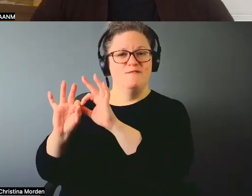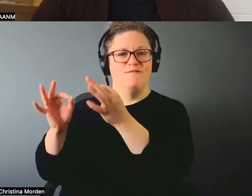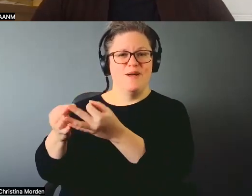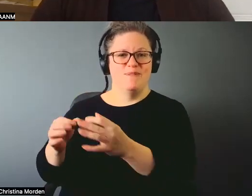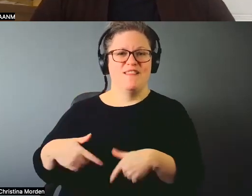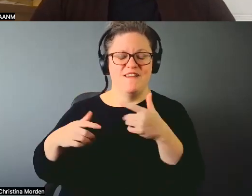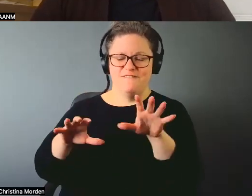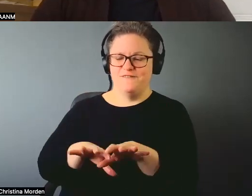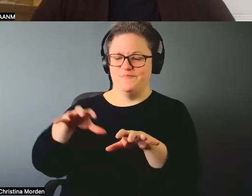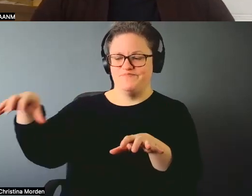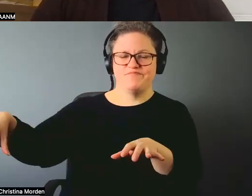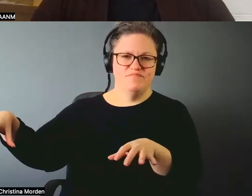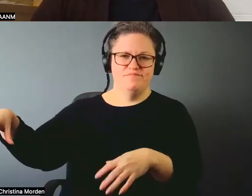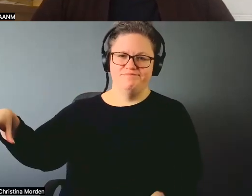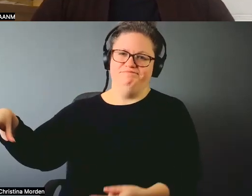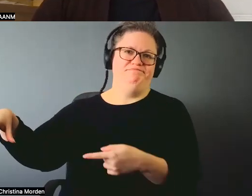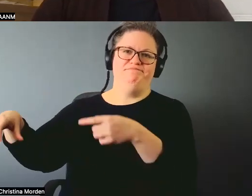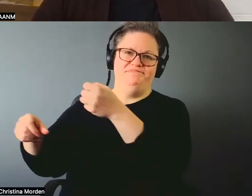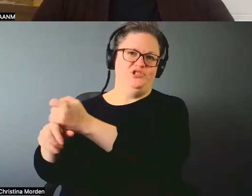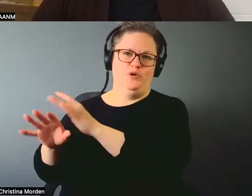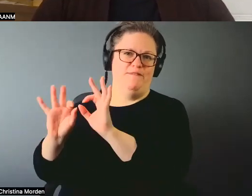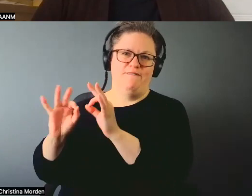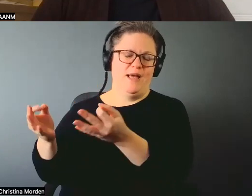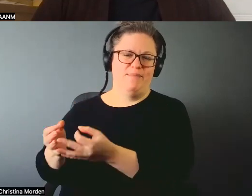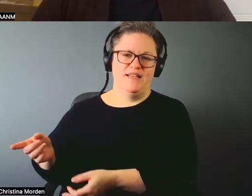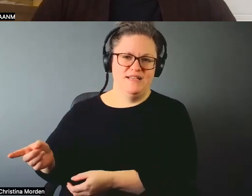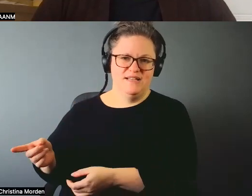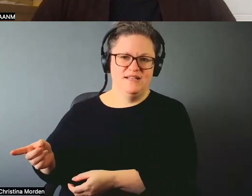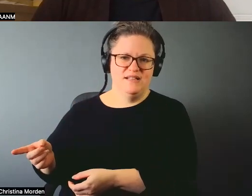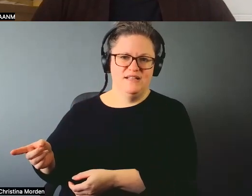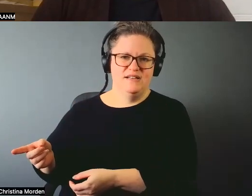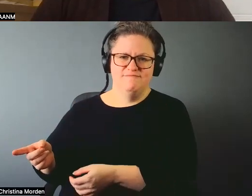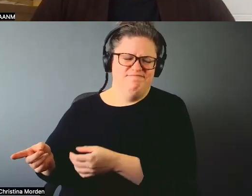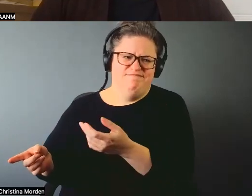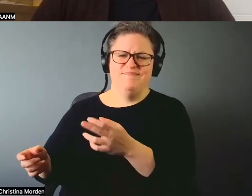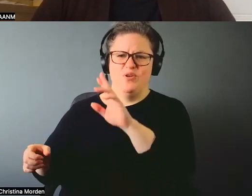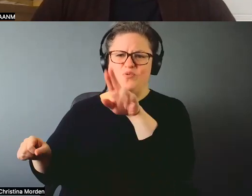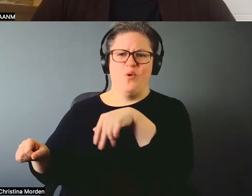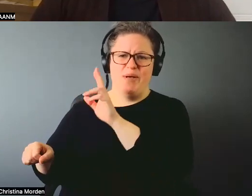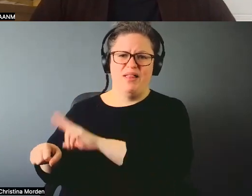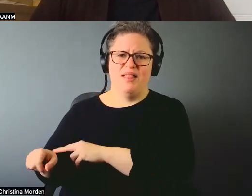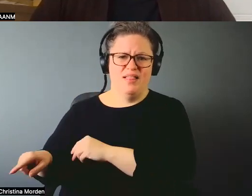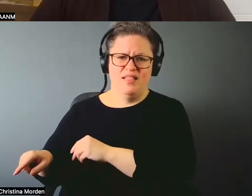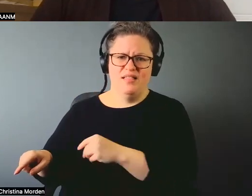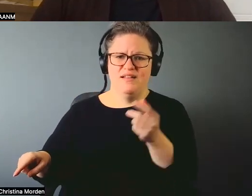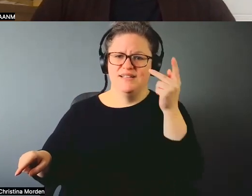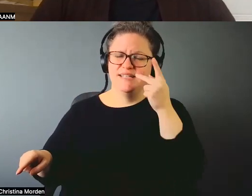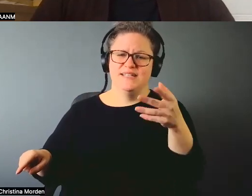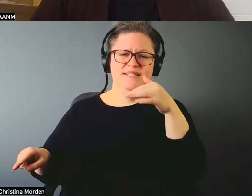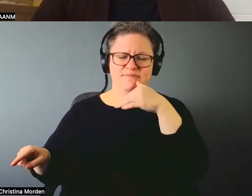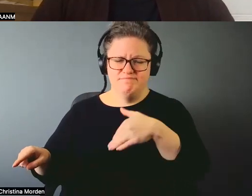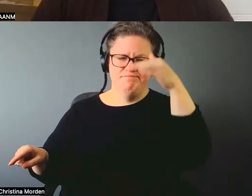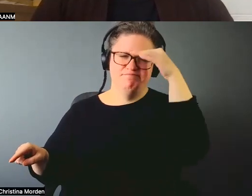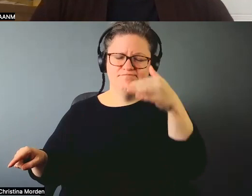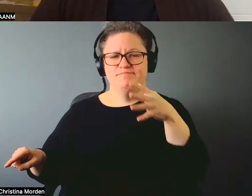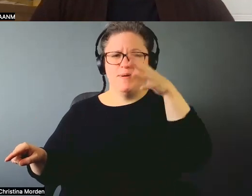us. And, oh my gosh, I would see them. It just became a, you know, a normal thing to see grandma and grandpa and mom and dad and